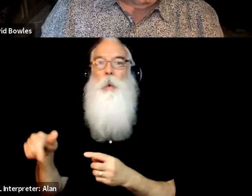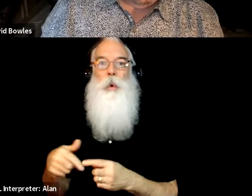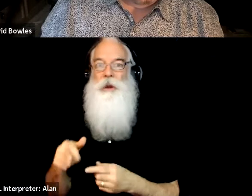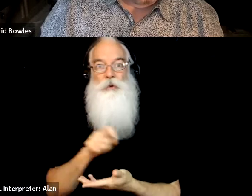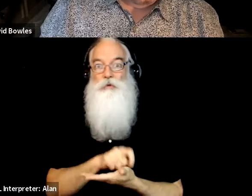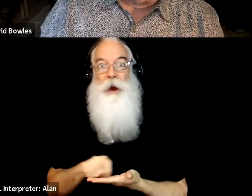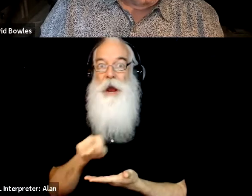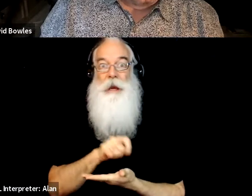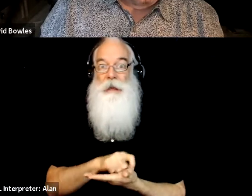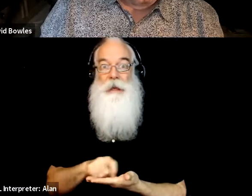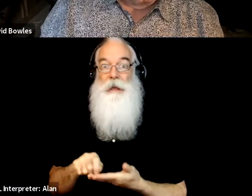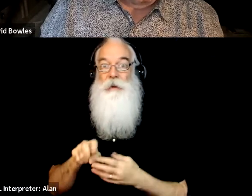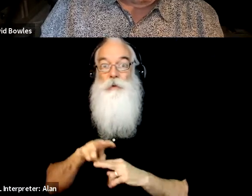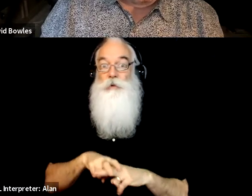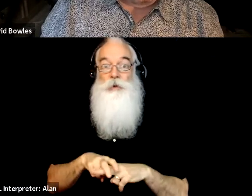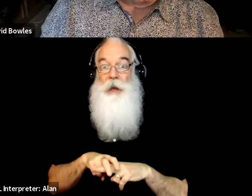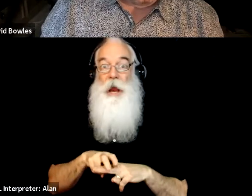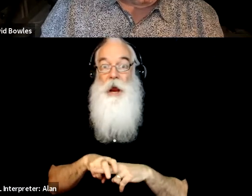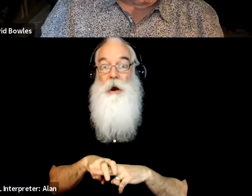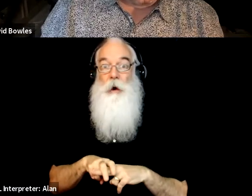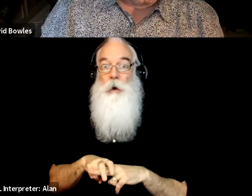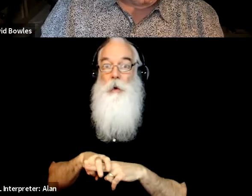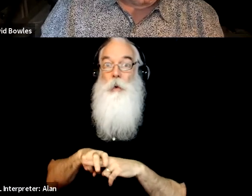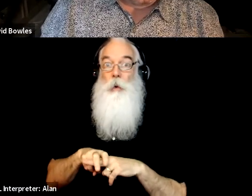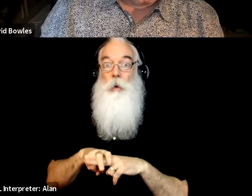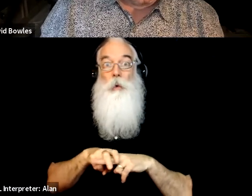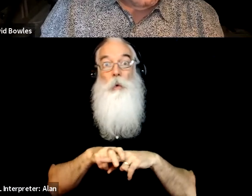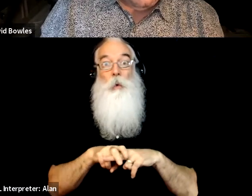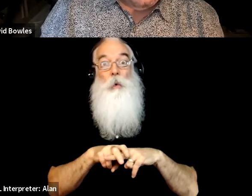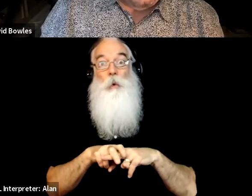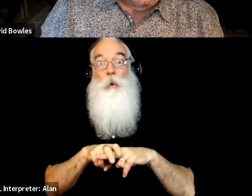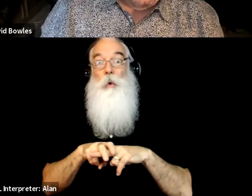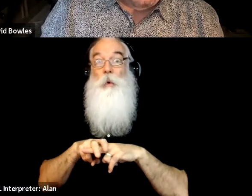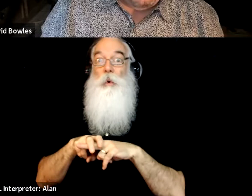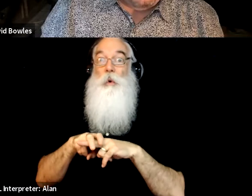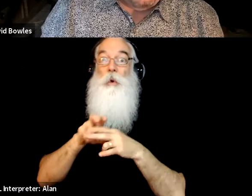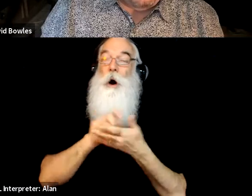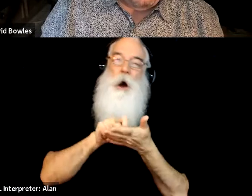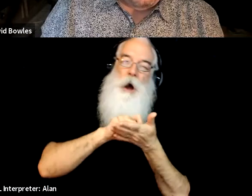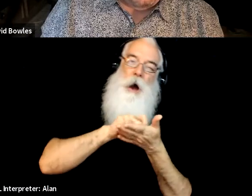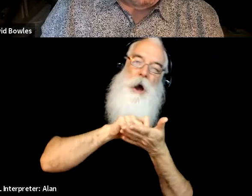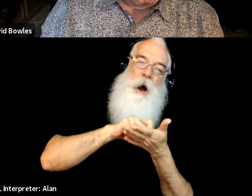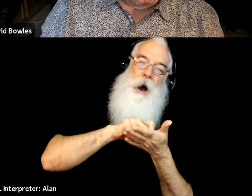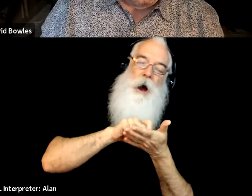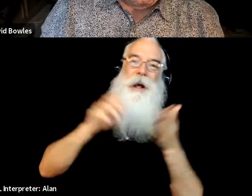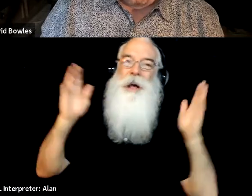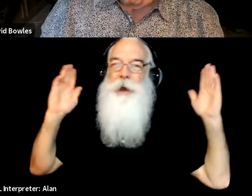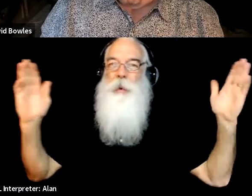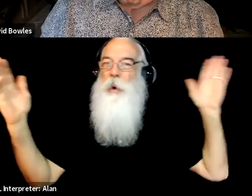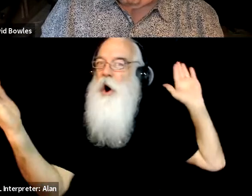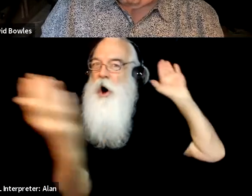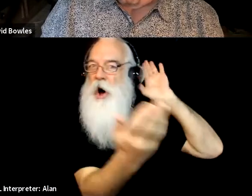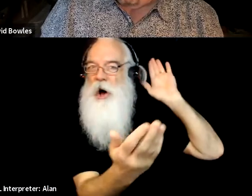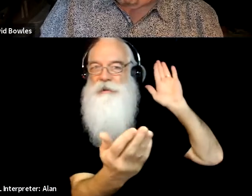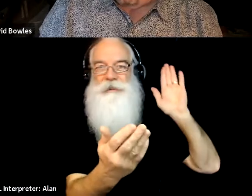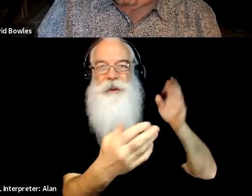you're writing well, and you just kind of, there's no walls in the room. And, uh, that's, that's the stage of the process